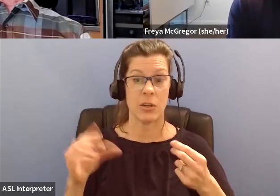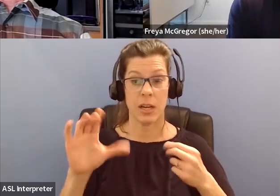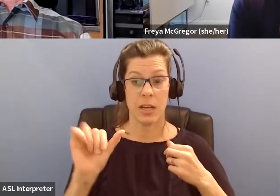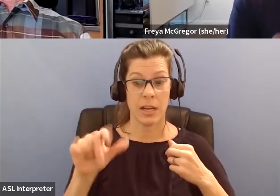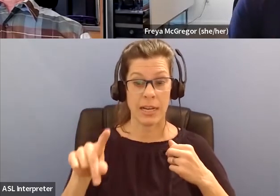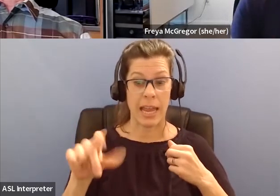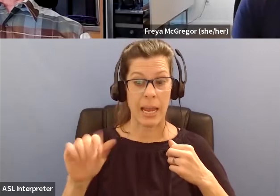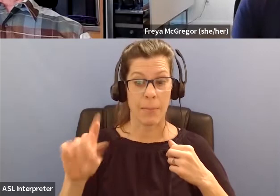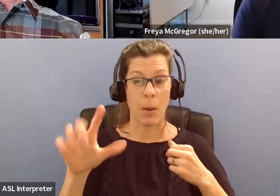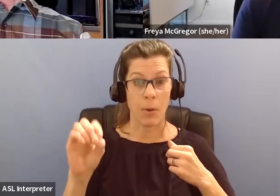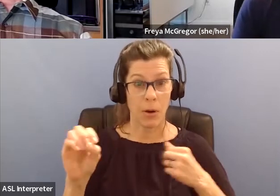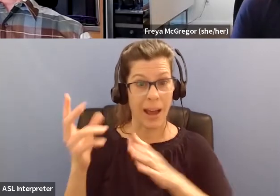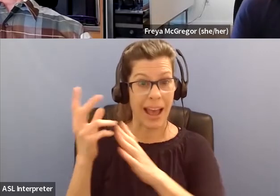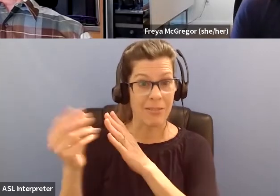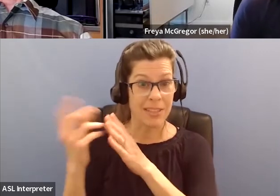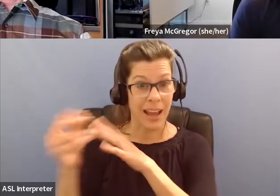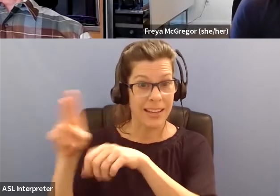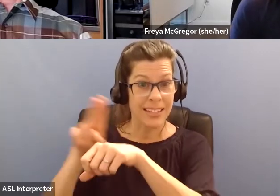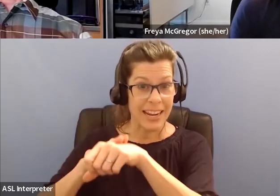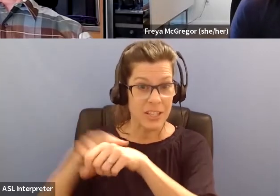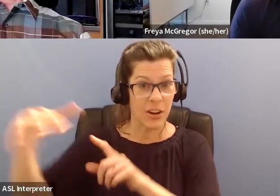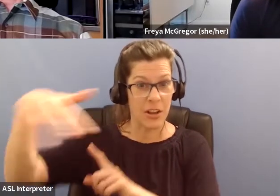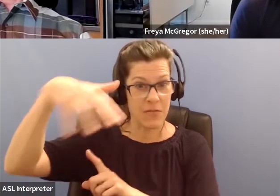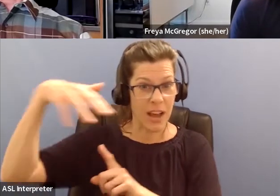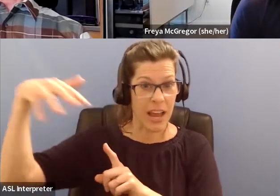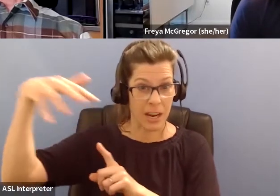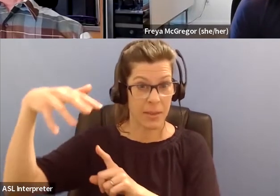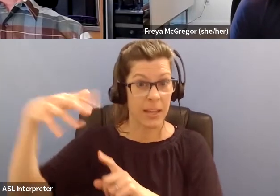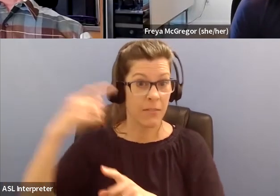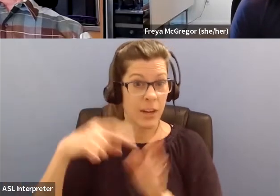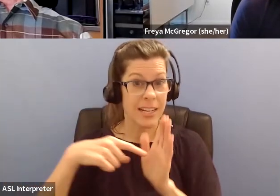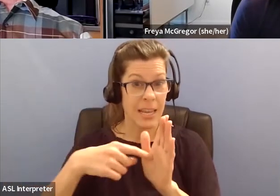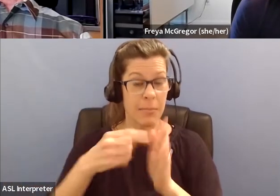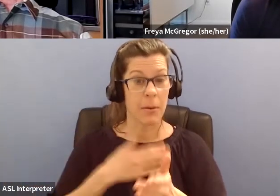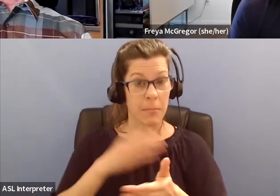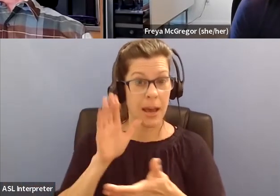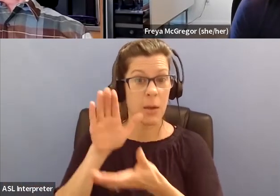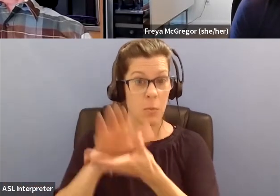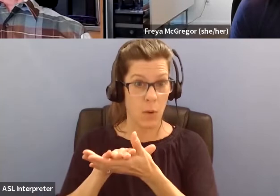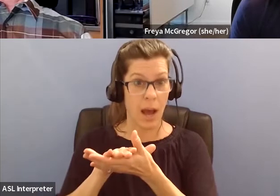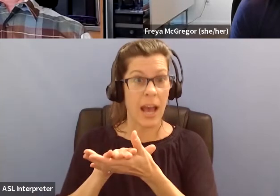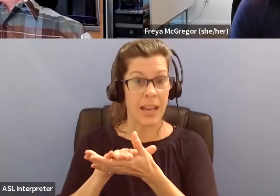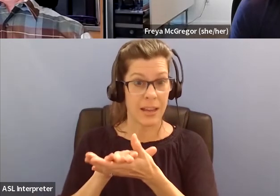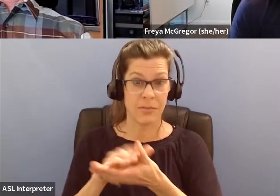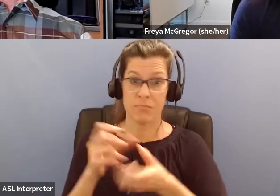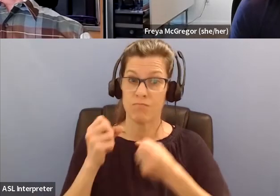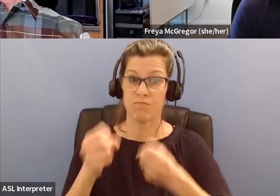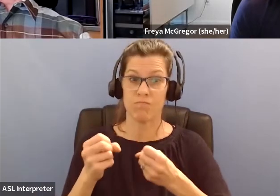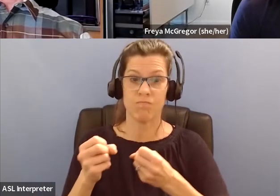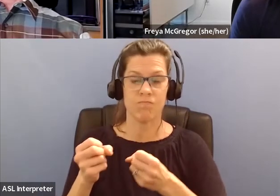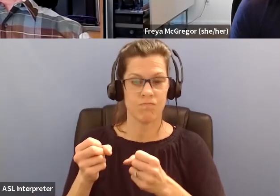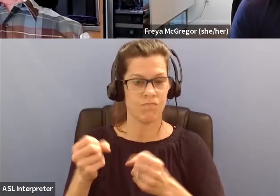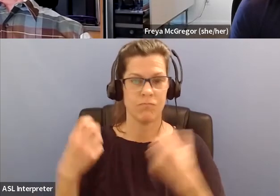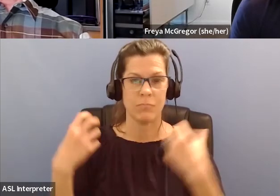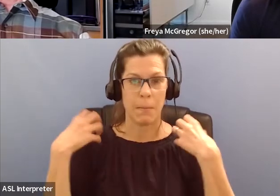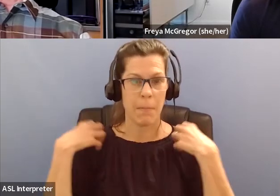in nature. Okay. Like, for example, my wife is an avid backpacker. And that's the